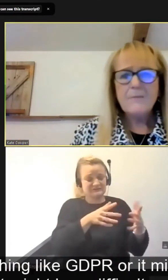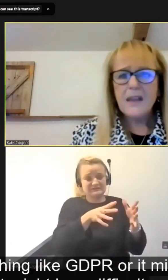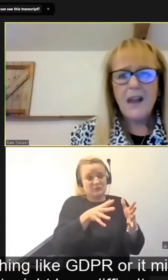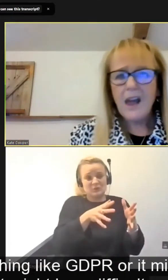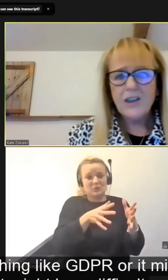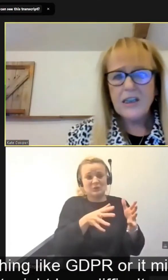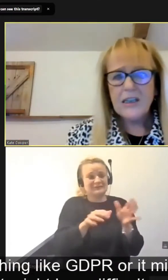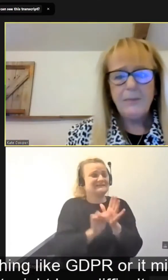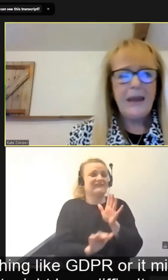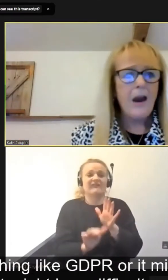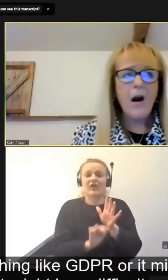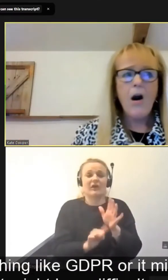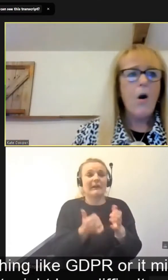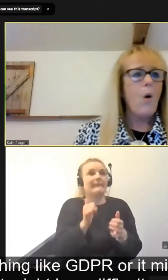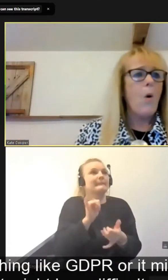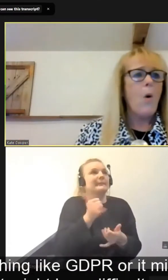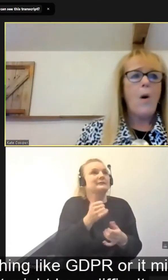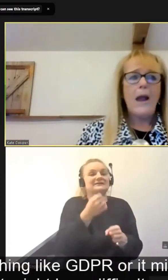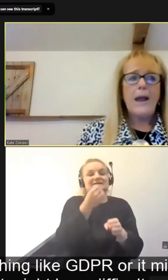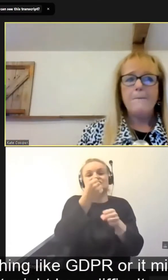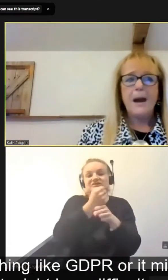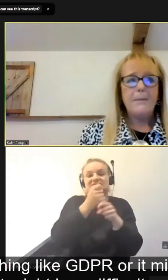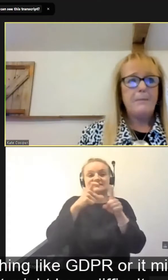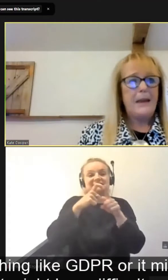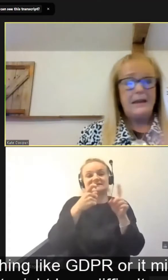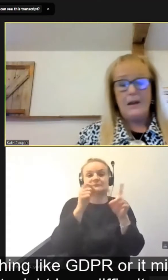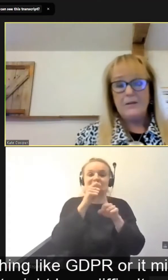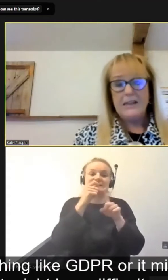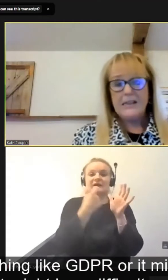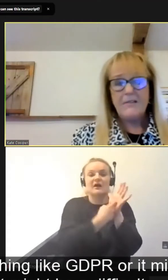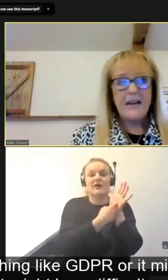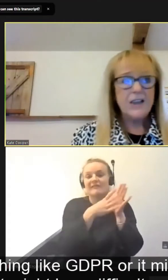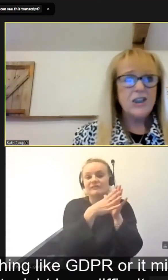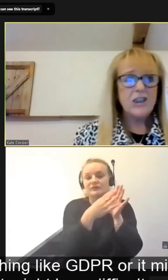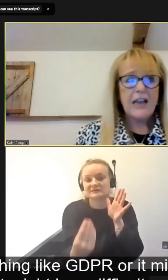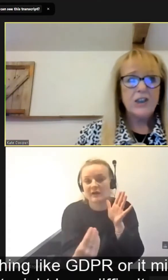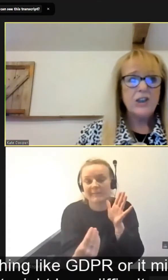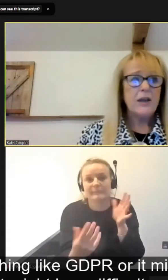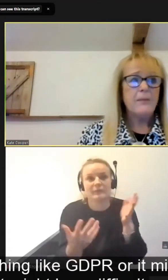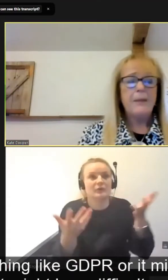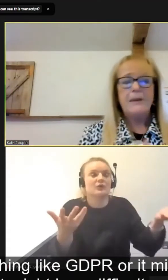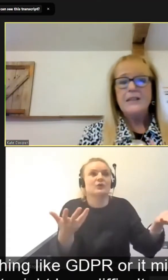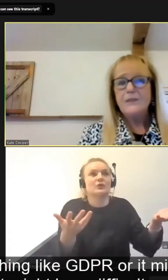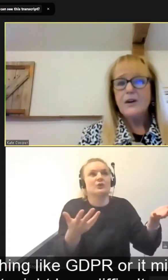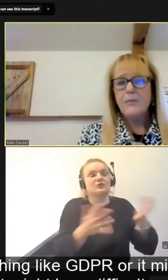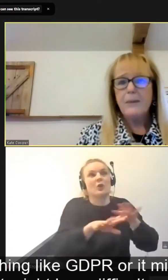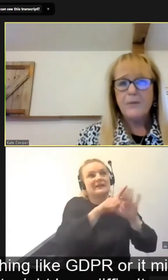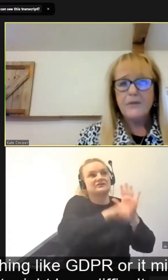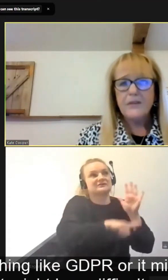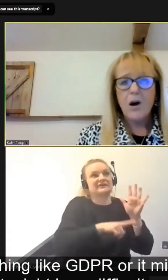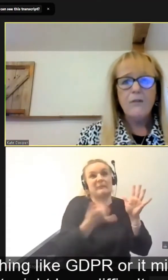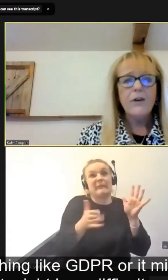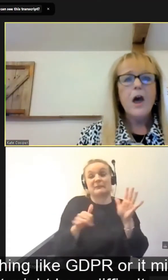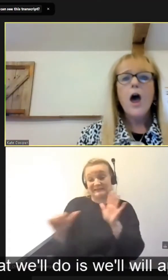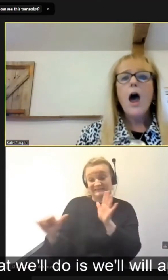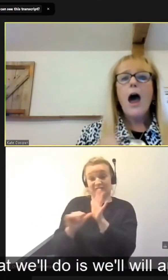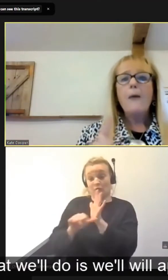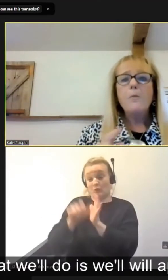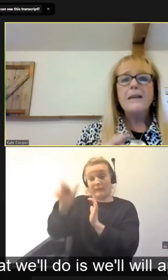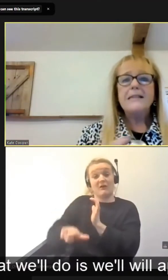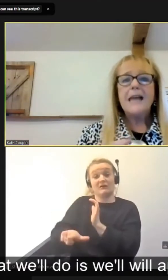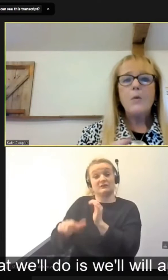something like GDPR, or it might be not necessary legislation, it might be a difficult member of staff.